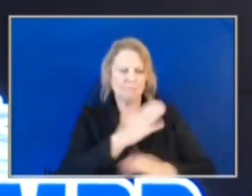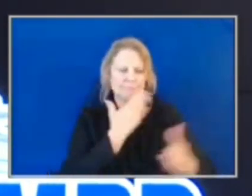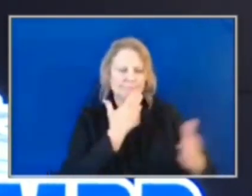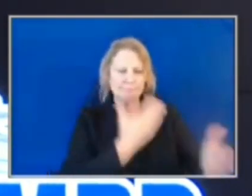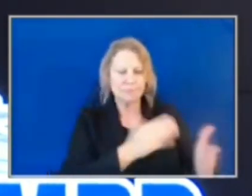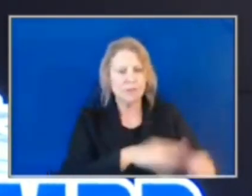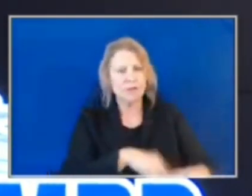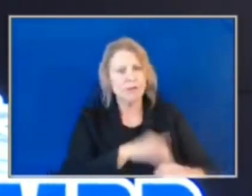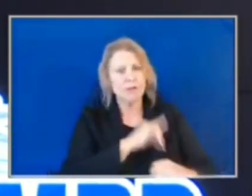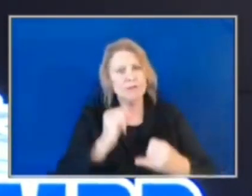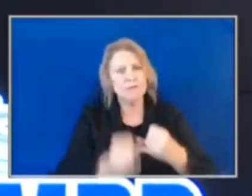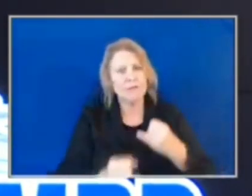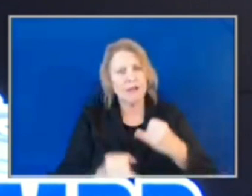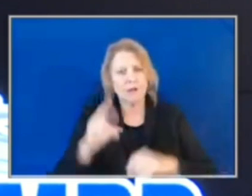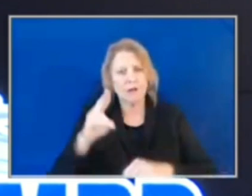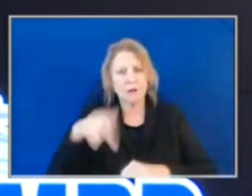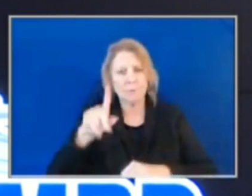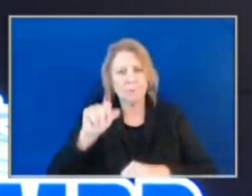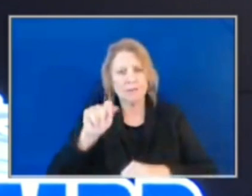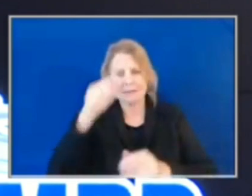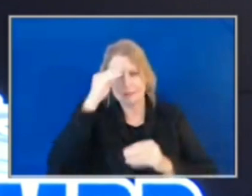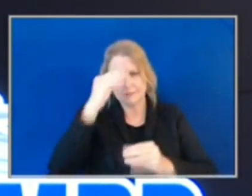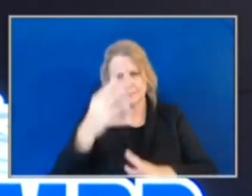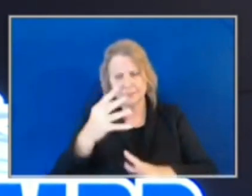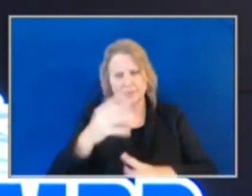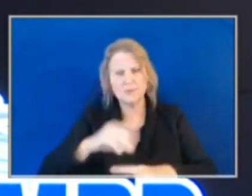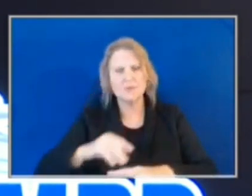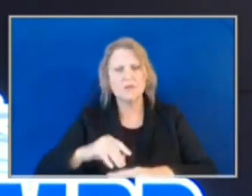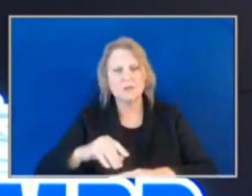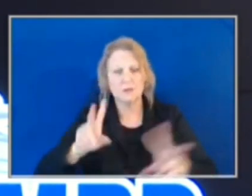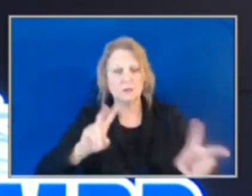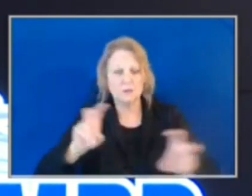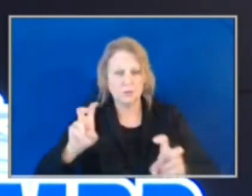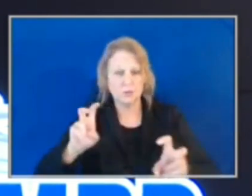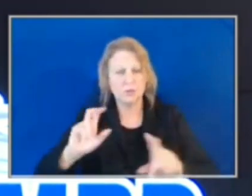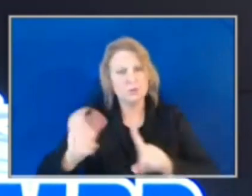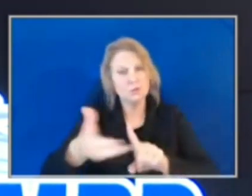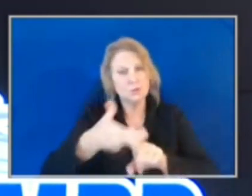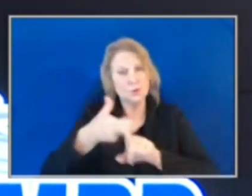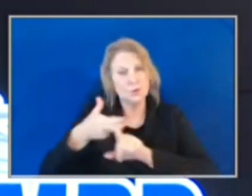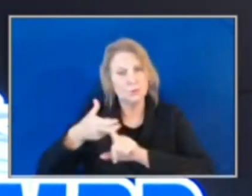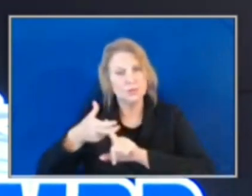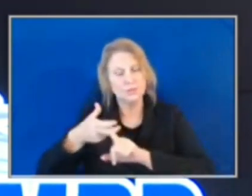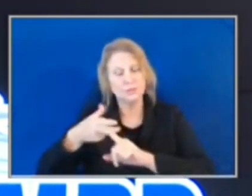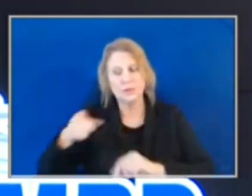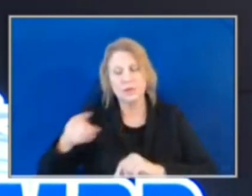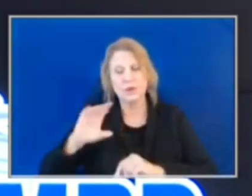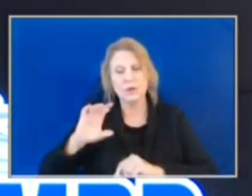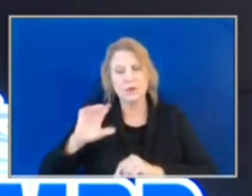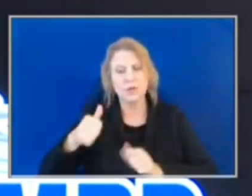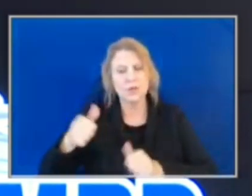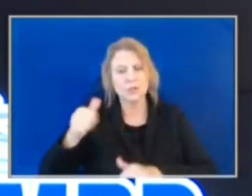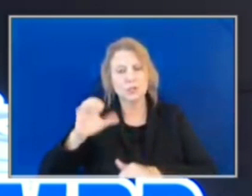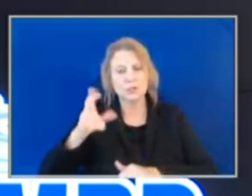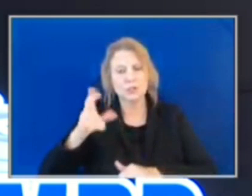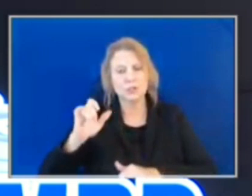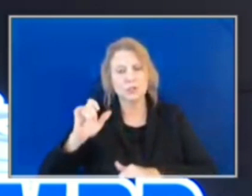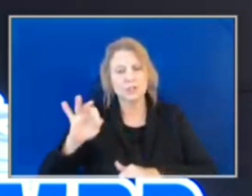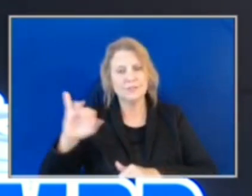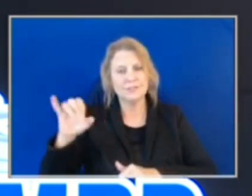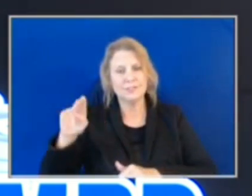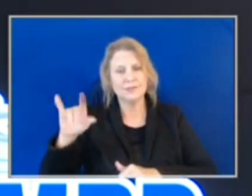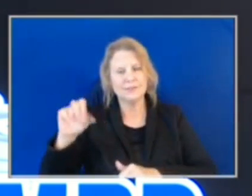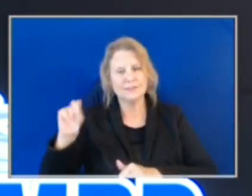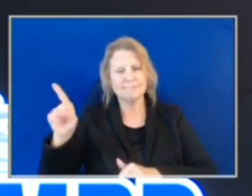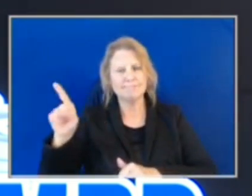update we want to share with you today is on the topic of recruitment. Chief Jennings has been explicit about his direction